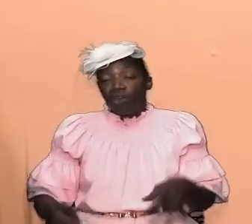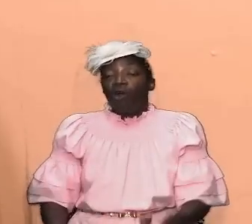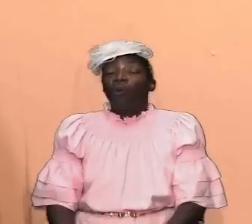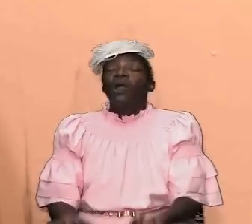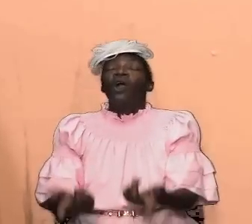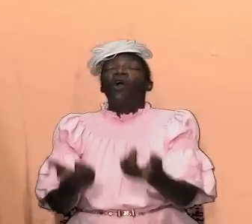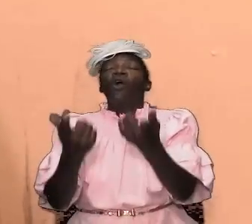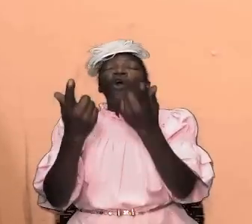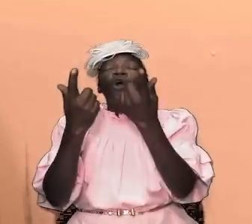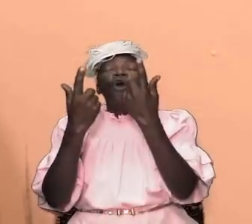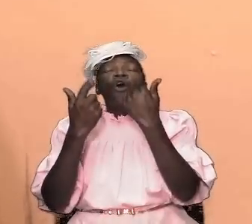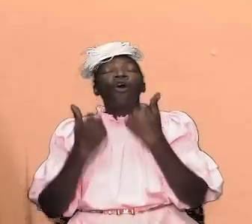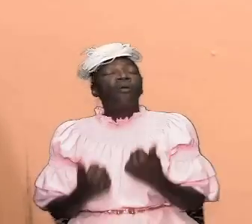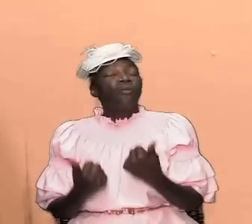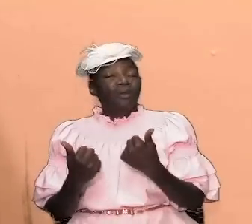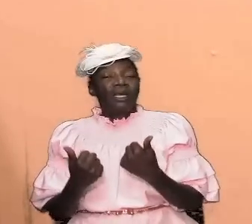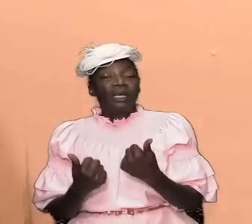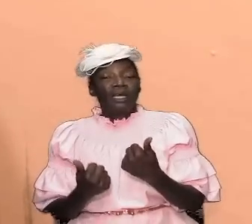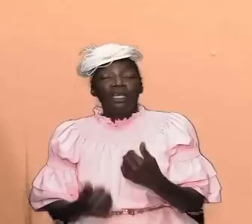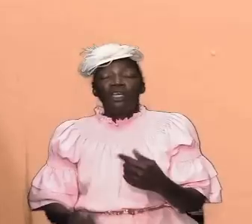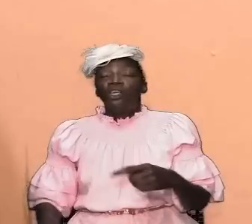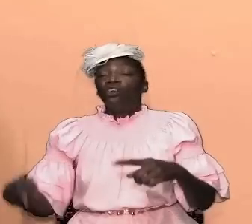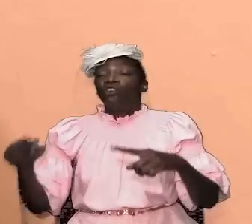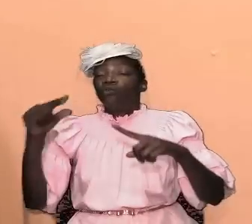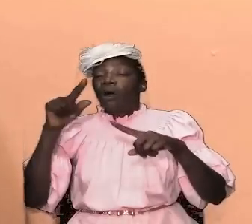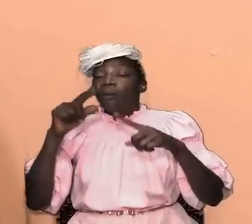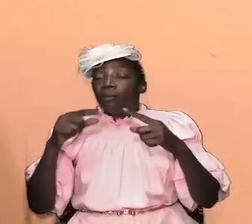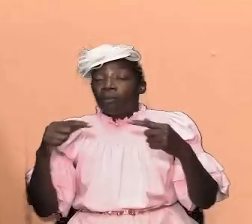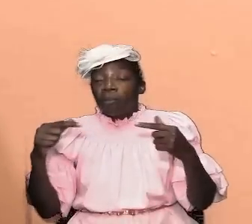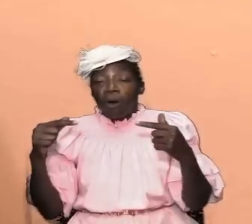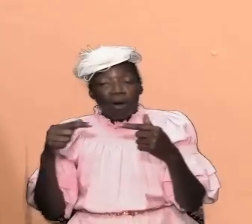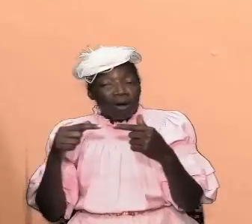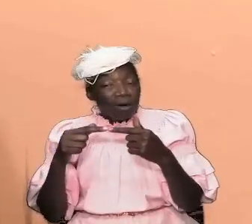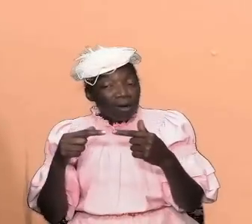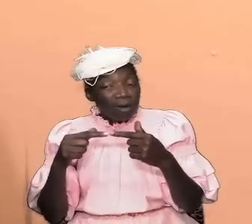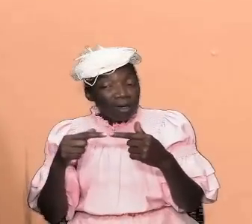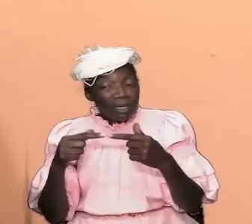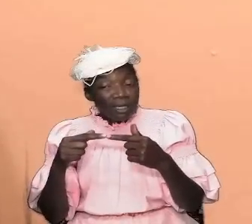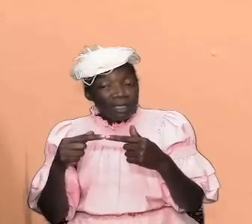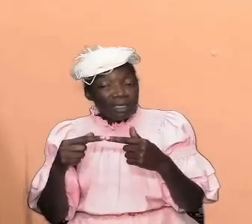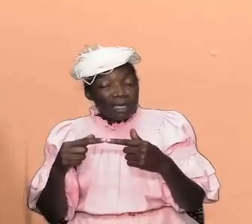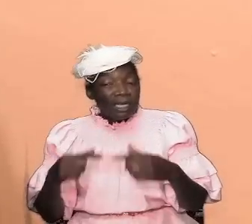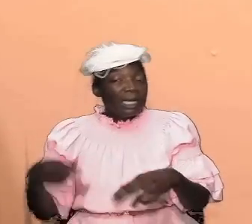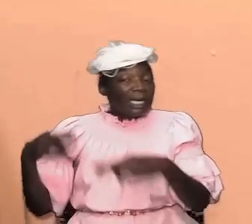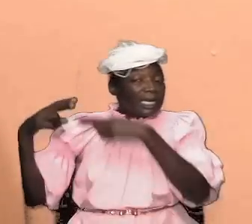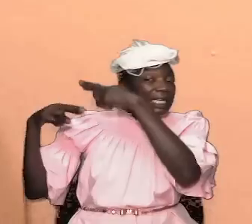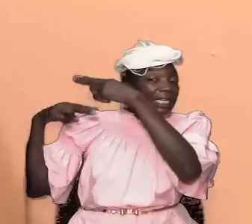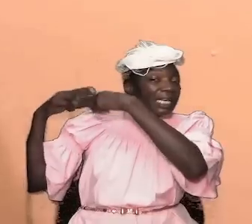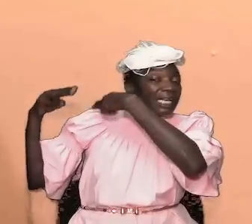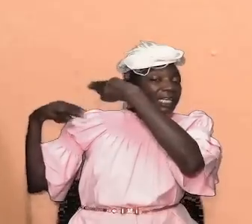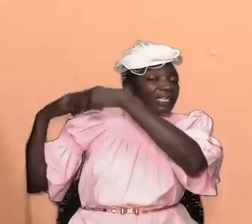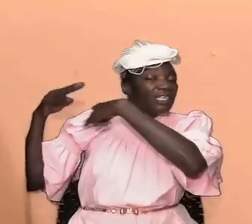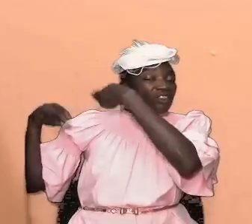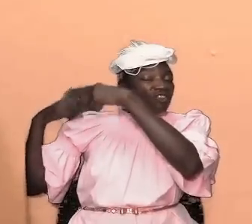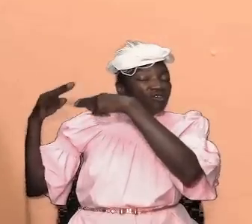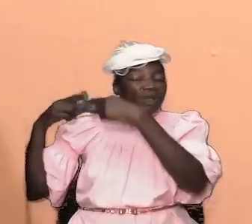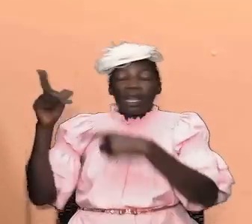to a particular point in history where every